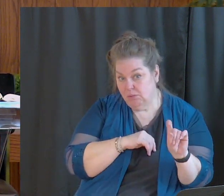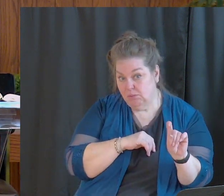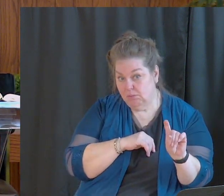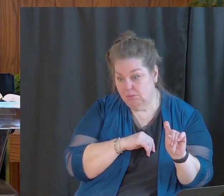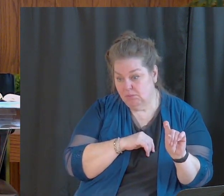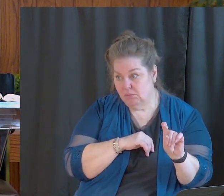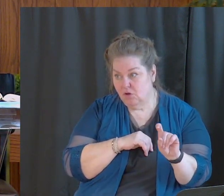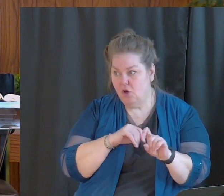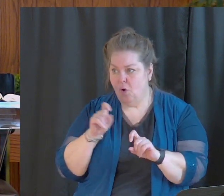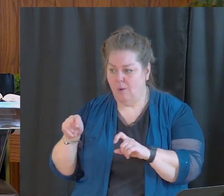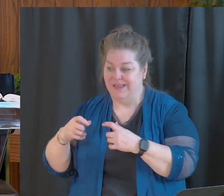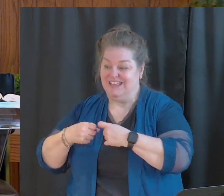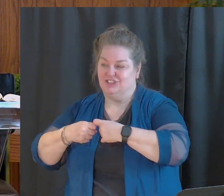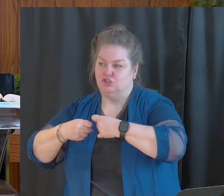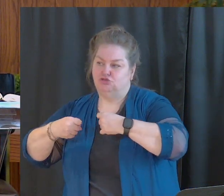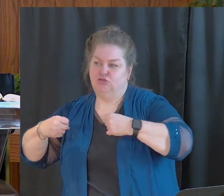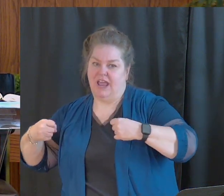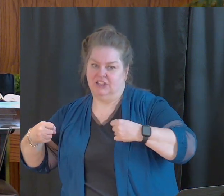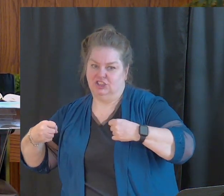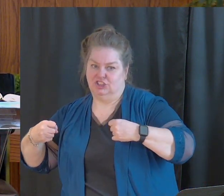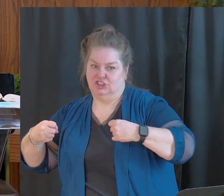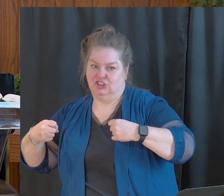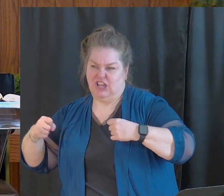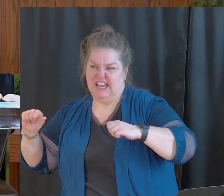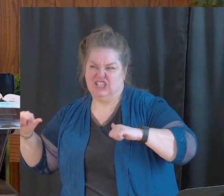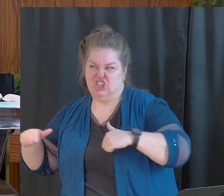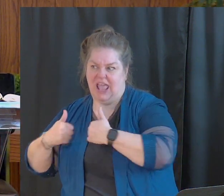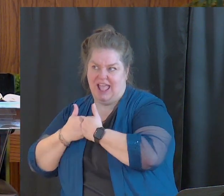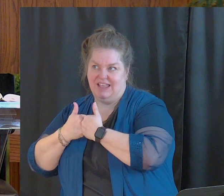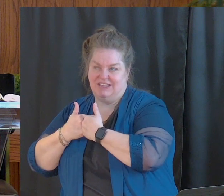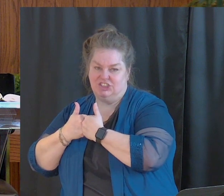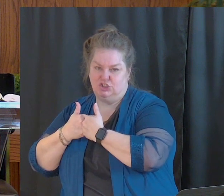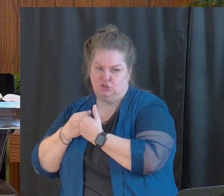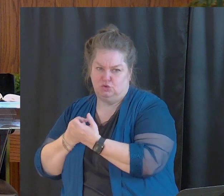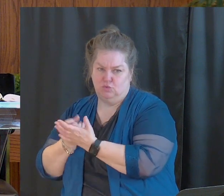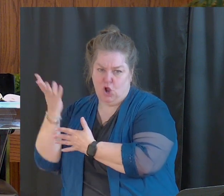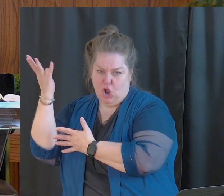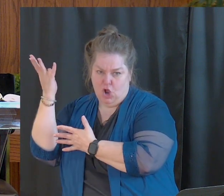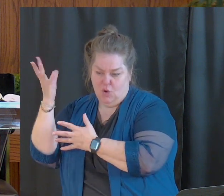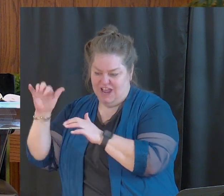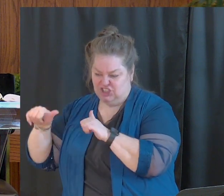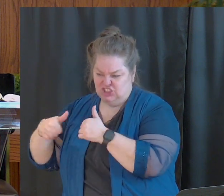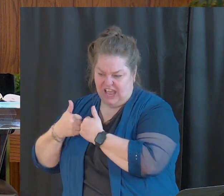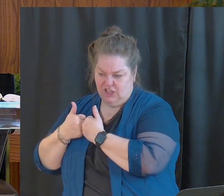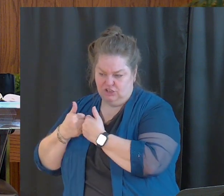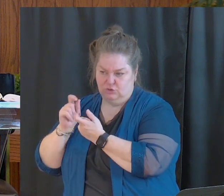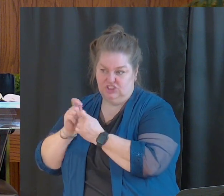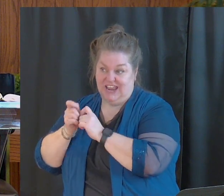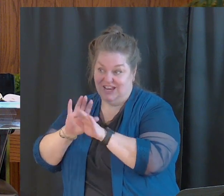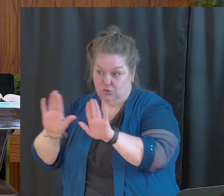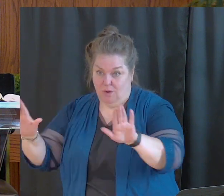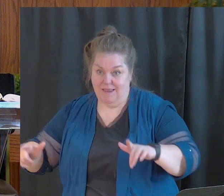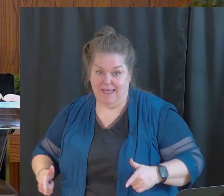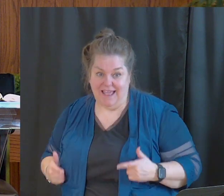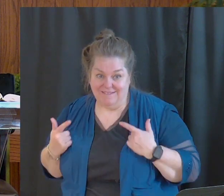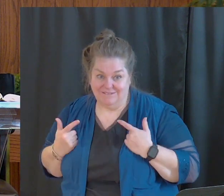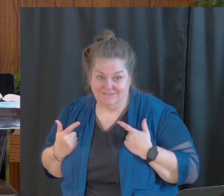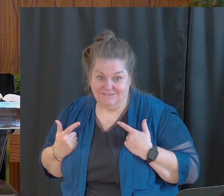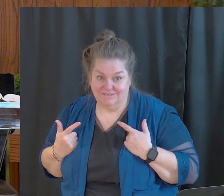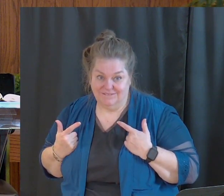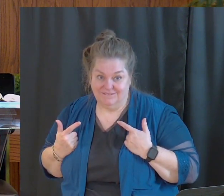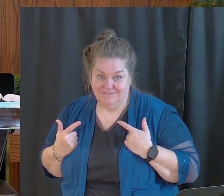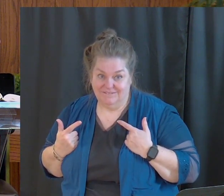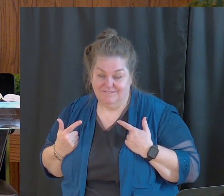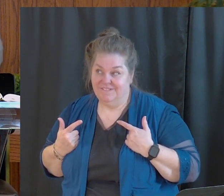or being stretched? Challenged to grow, challenged to make changes in our life so we receive the fullness of God's